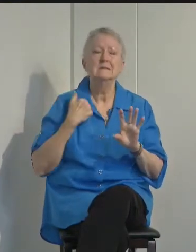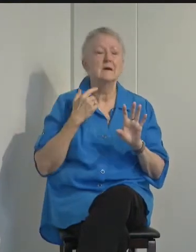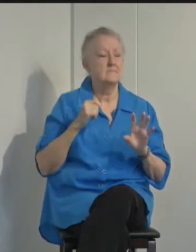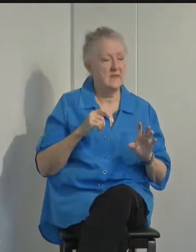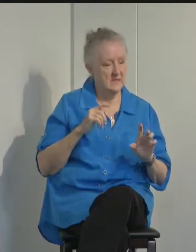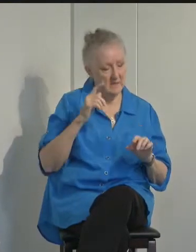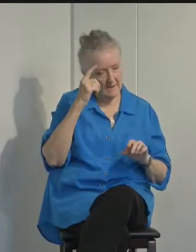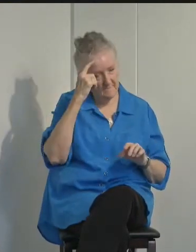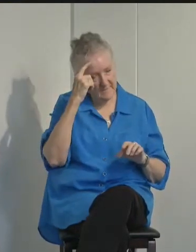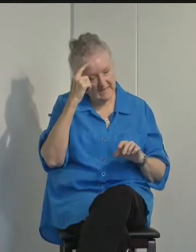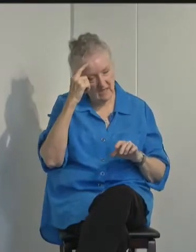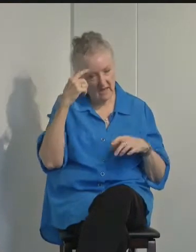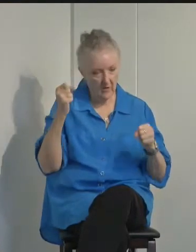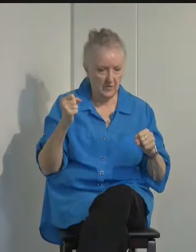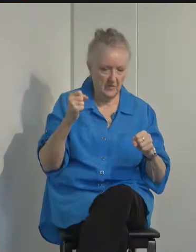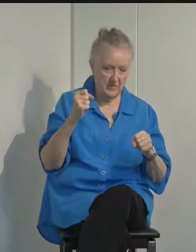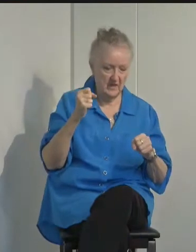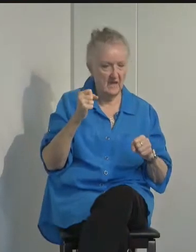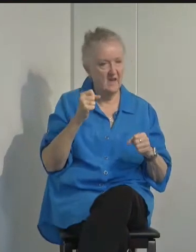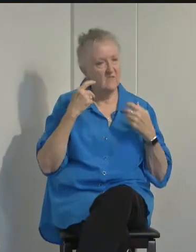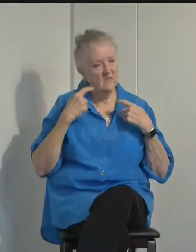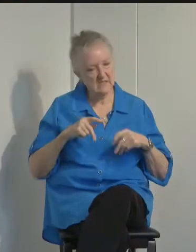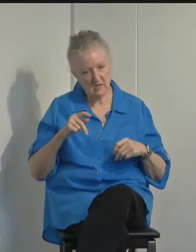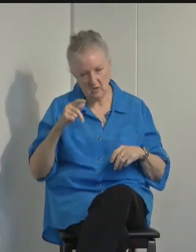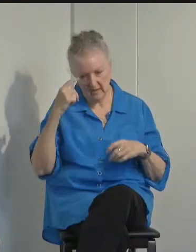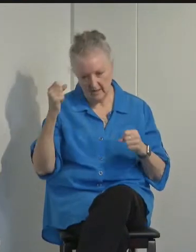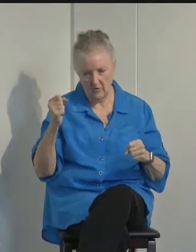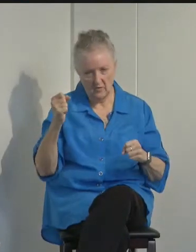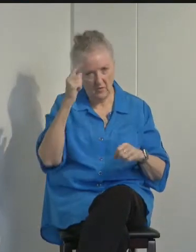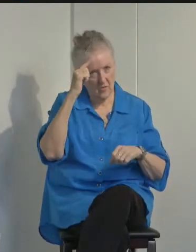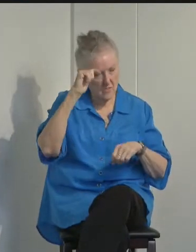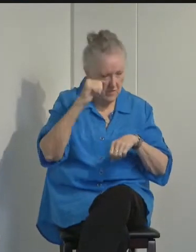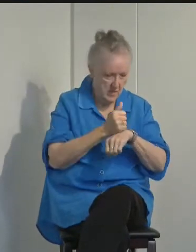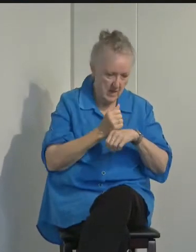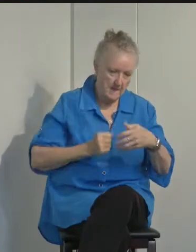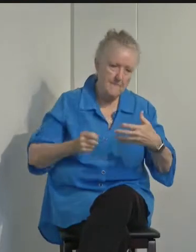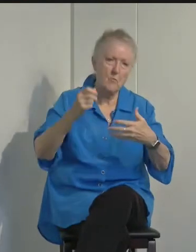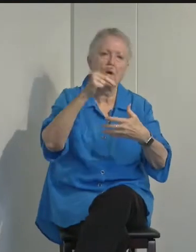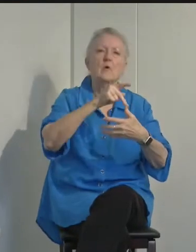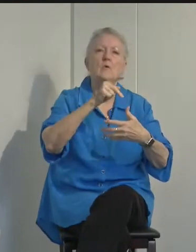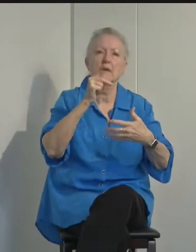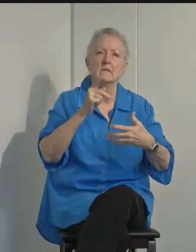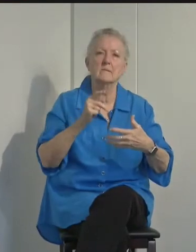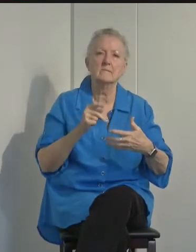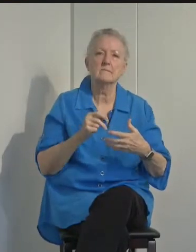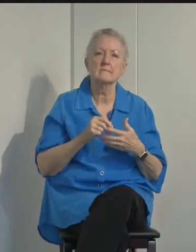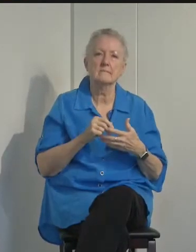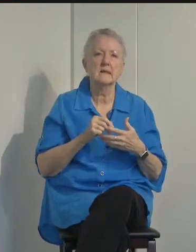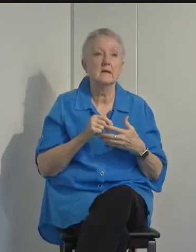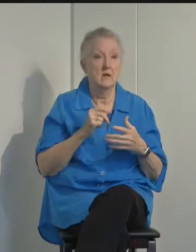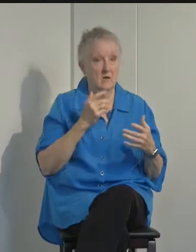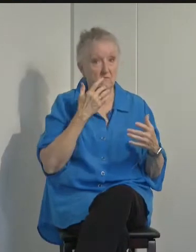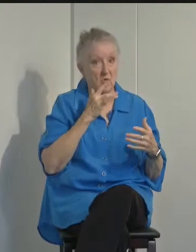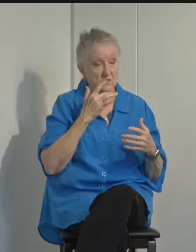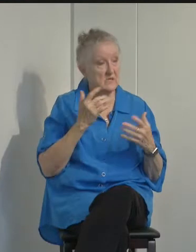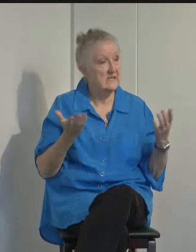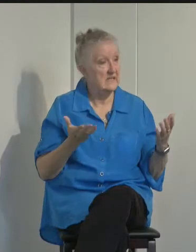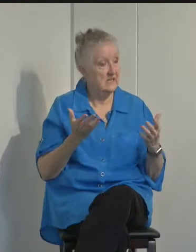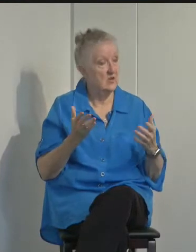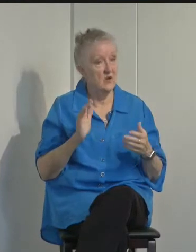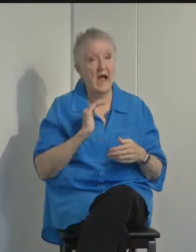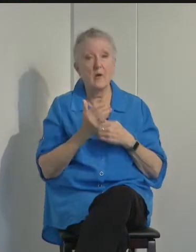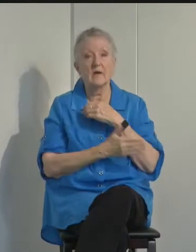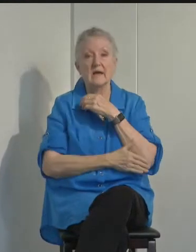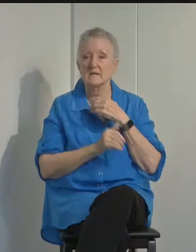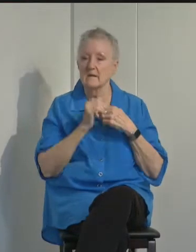mental health and our physical health as our top priority. We are fortunate that in our county we have not